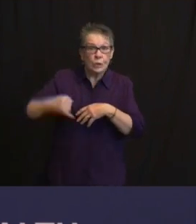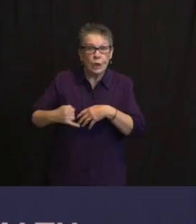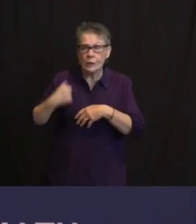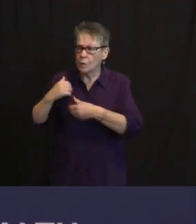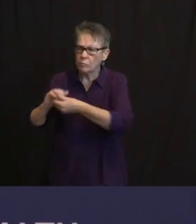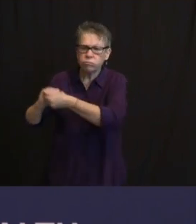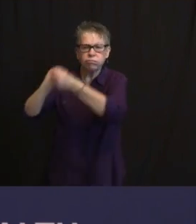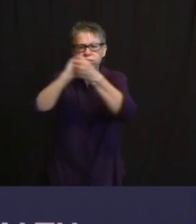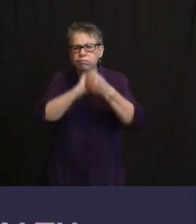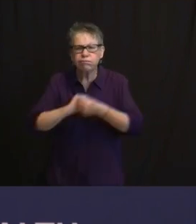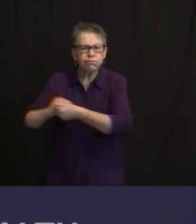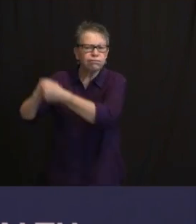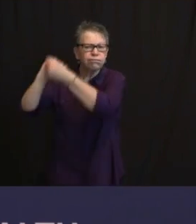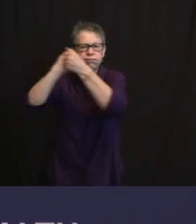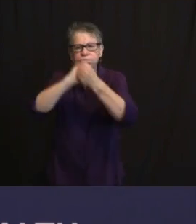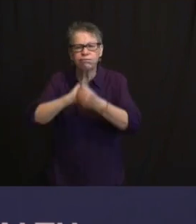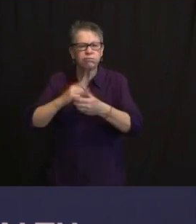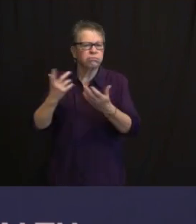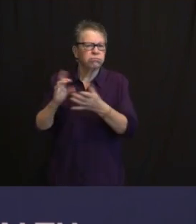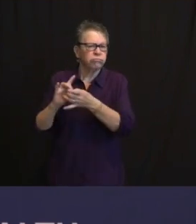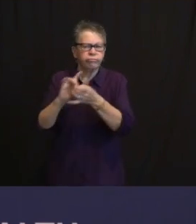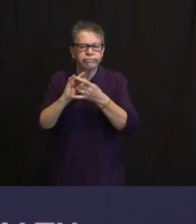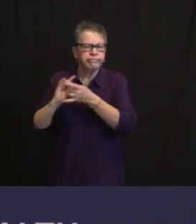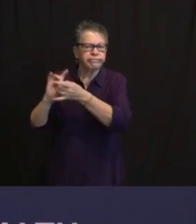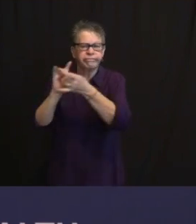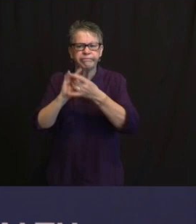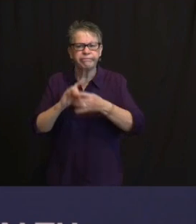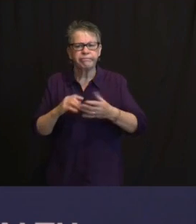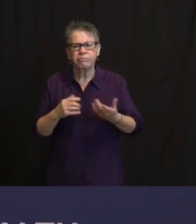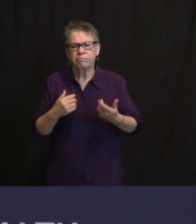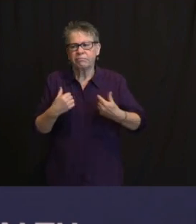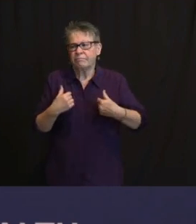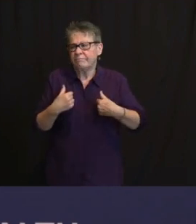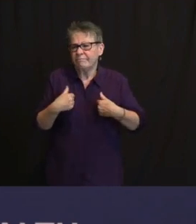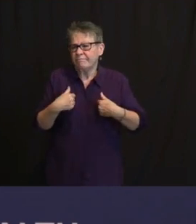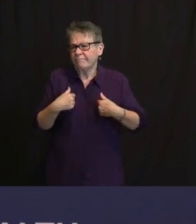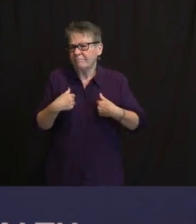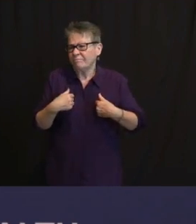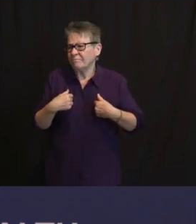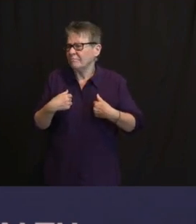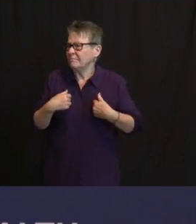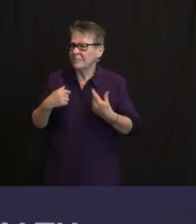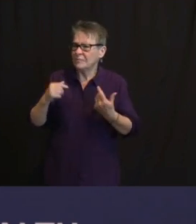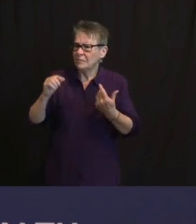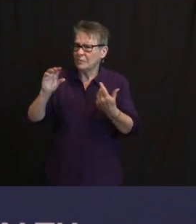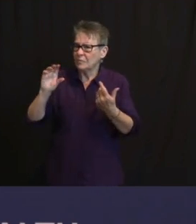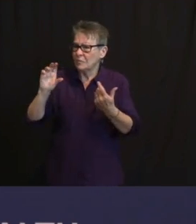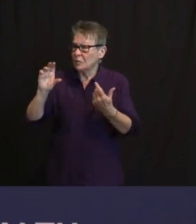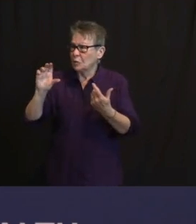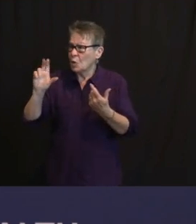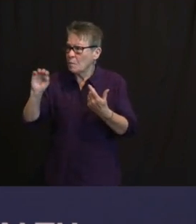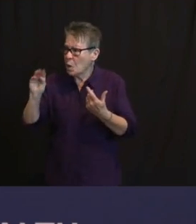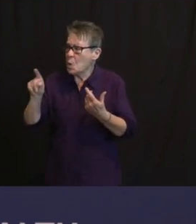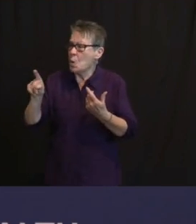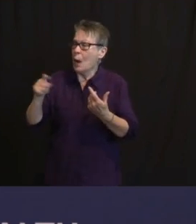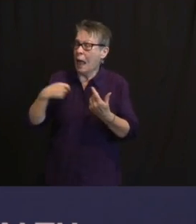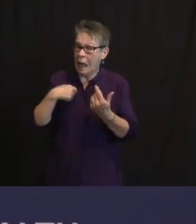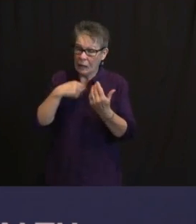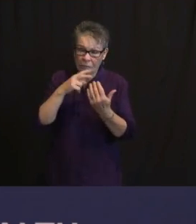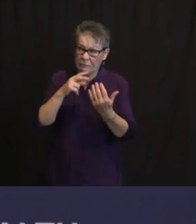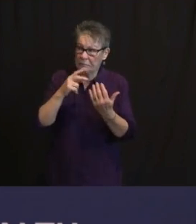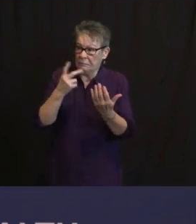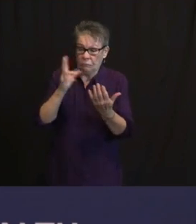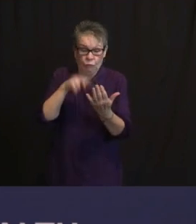I DON'T HAVE ANY INSIGHTS, BUT WHAT I'VE READ IS DEEPLY CONCERNING AND DEEPLY TROUBLING. SO I, IT APPEARS AS THOUGH THEY'RE GOING TO HAVE AN